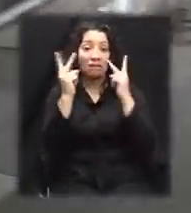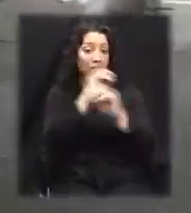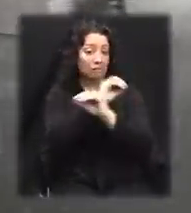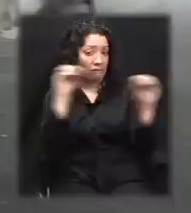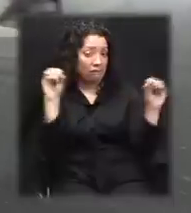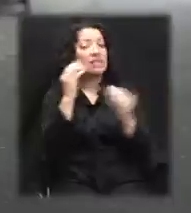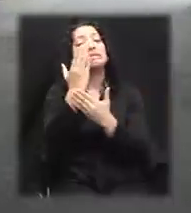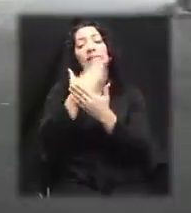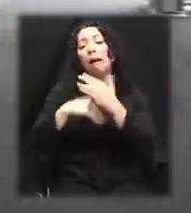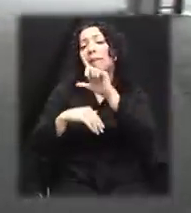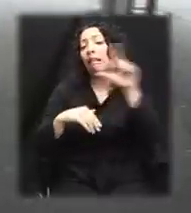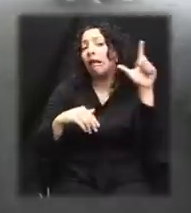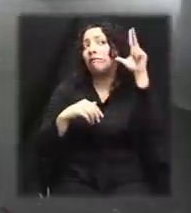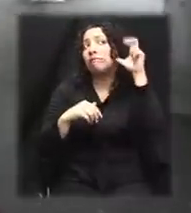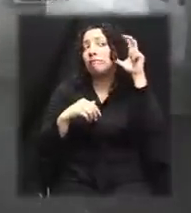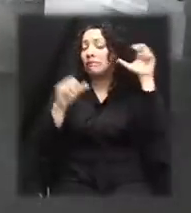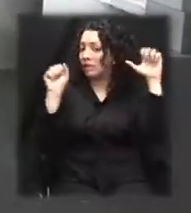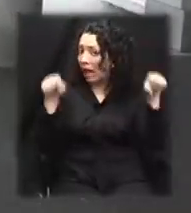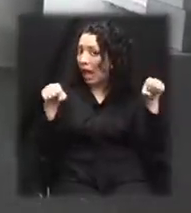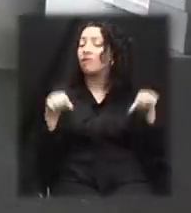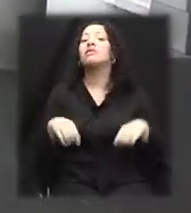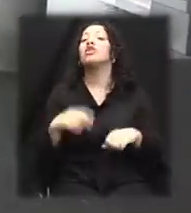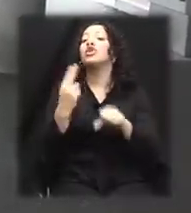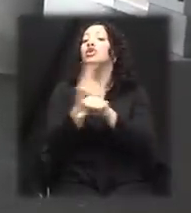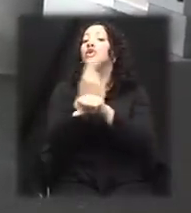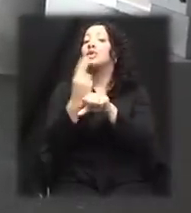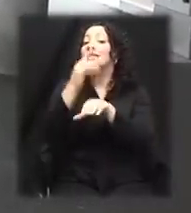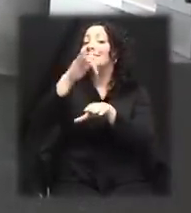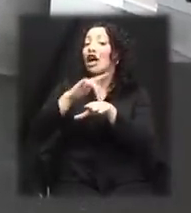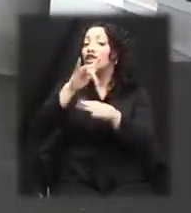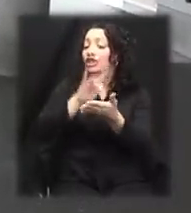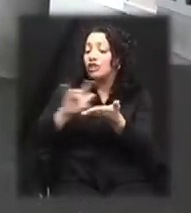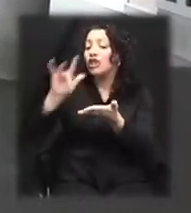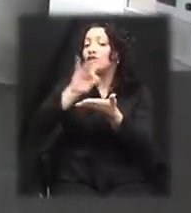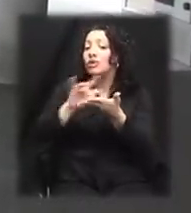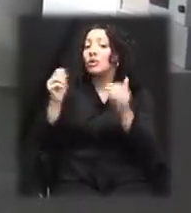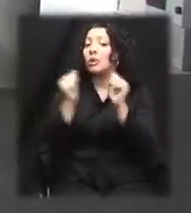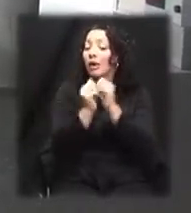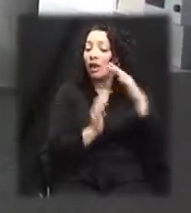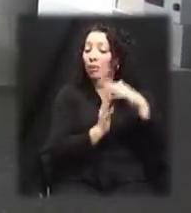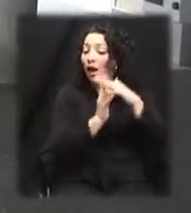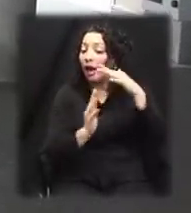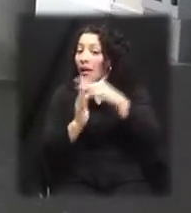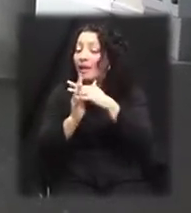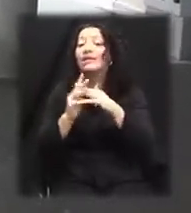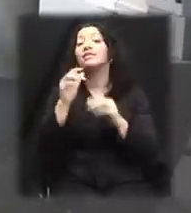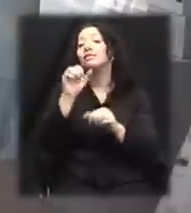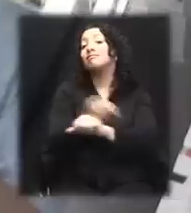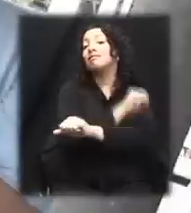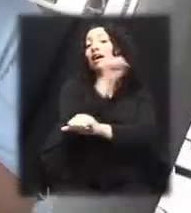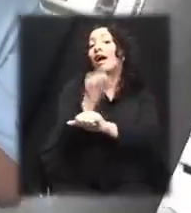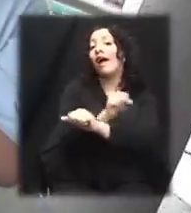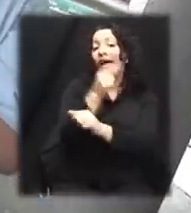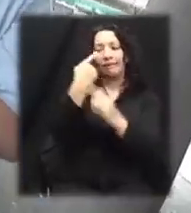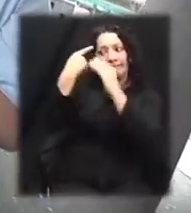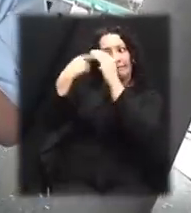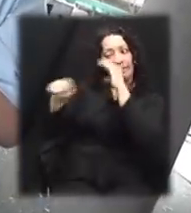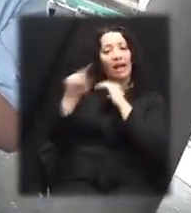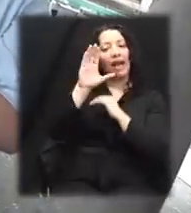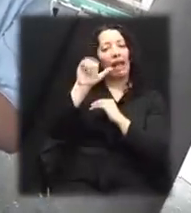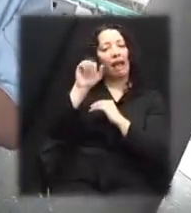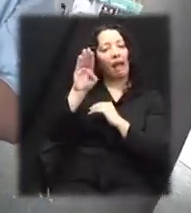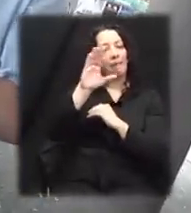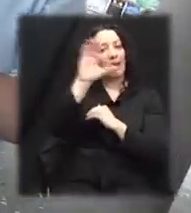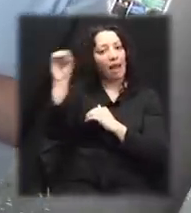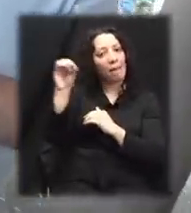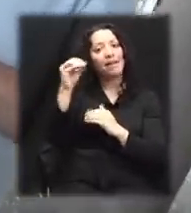ear. Using touch gestures and a braille display, Scott is texting a cab company for a ride to work on his smartphone.